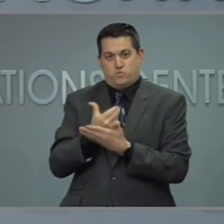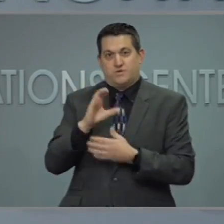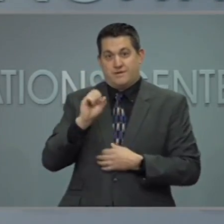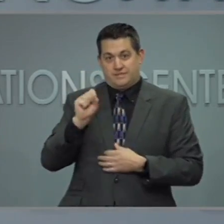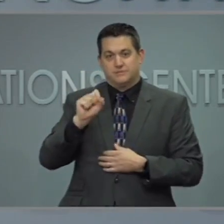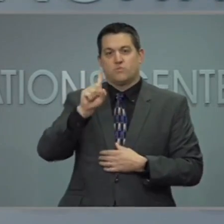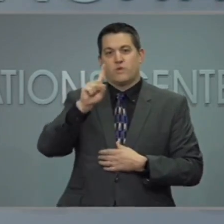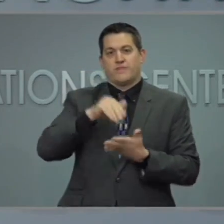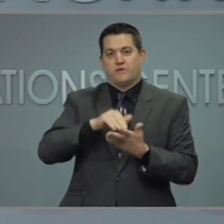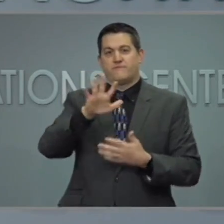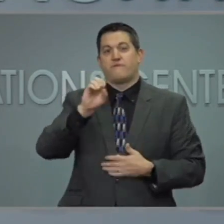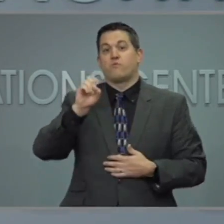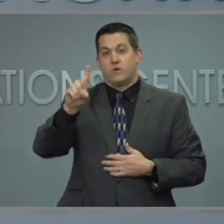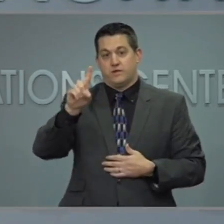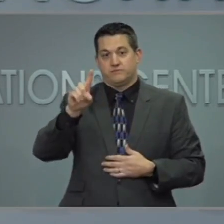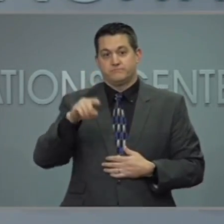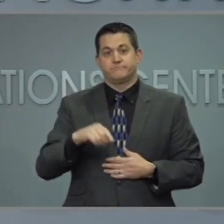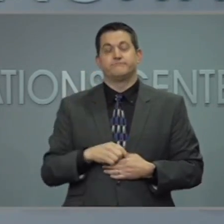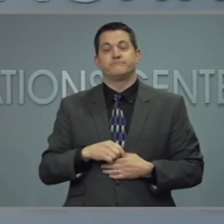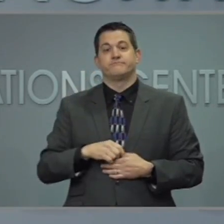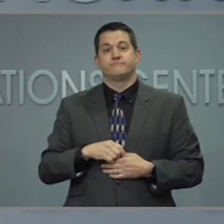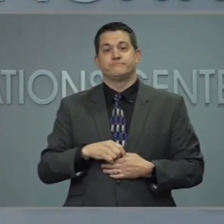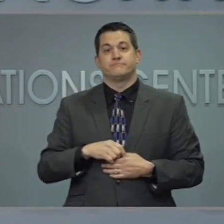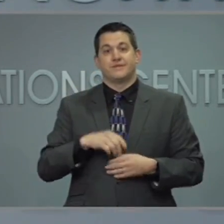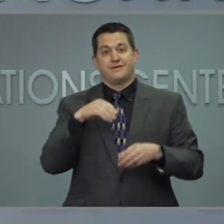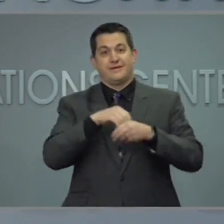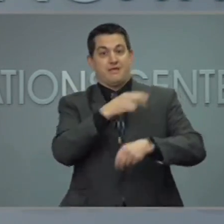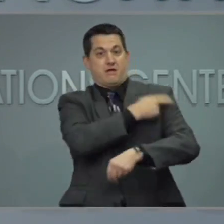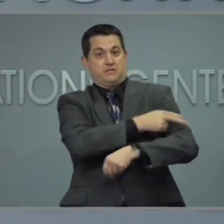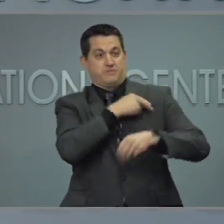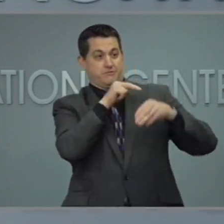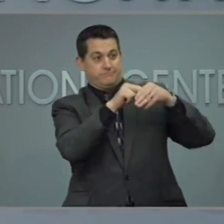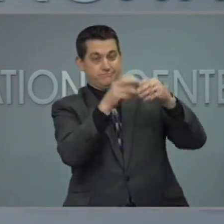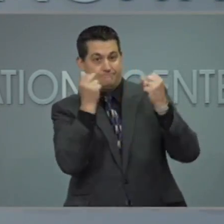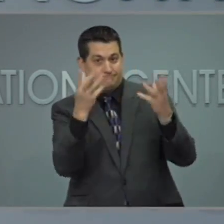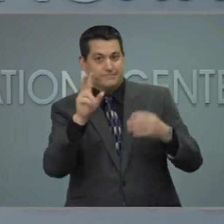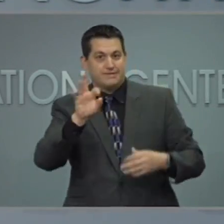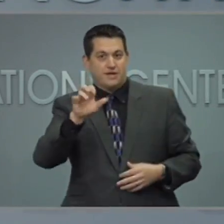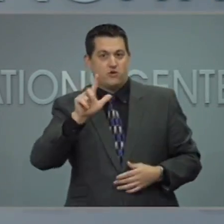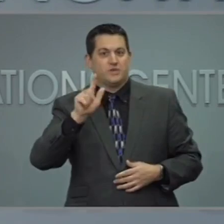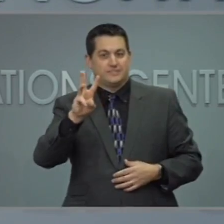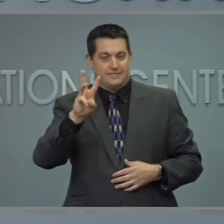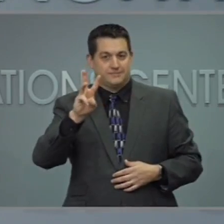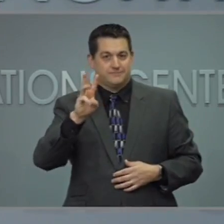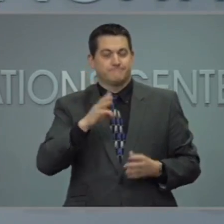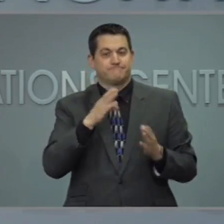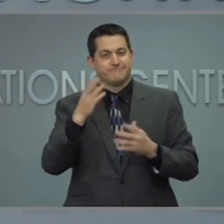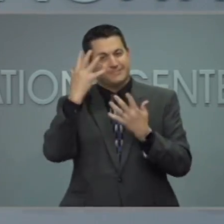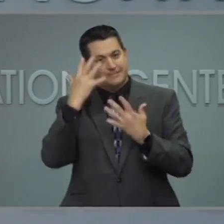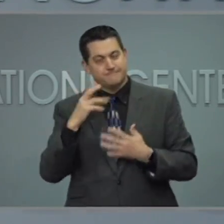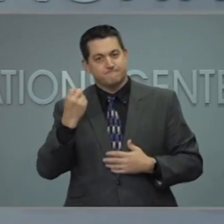reported since yesterday, 926 people in the hospital and, sadly, 12